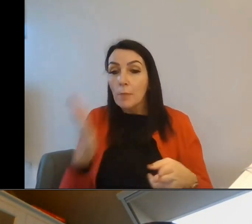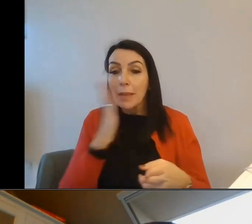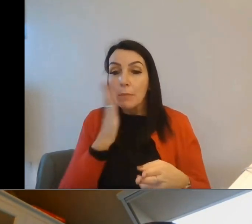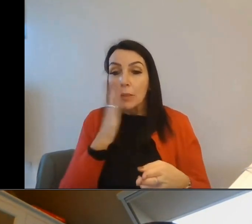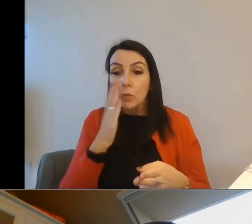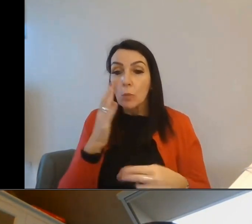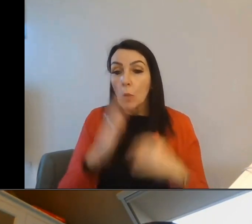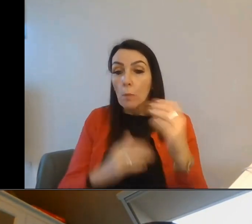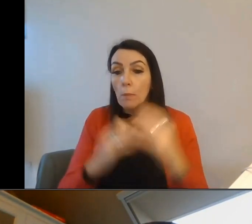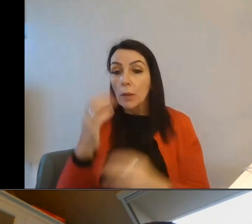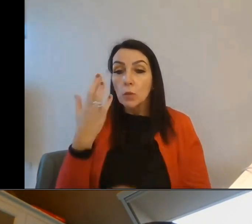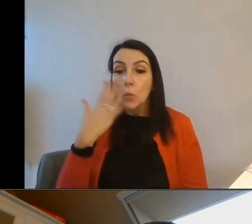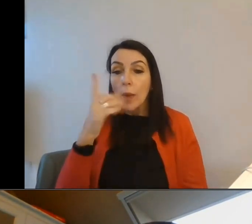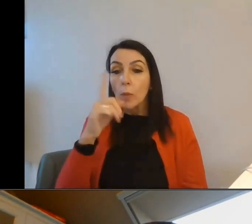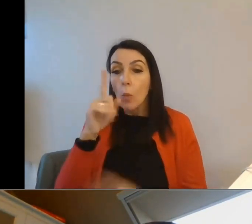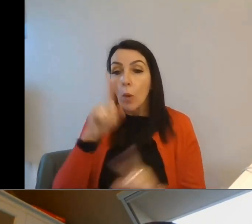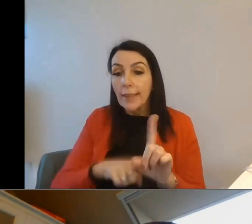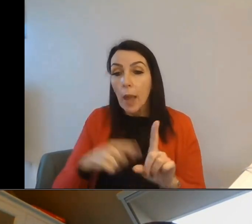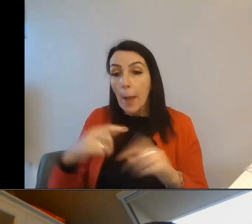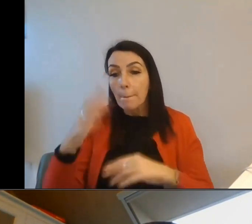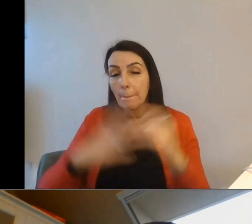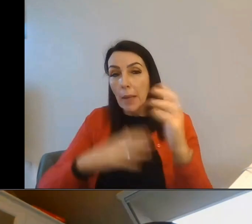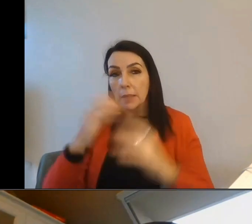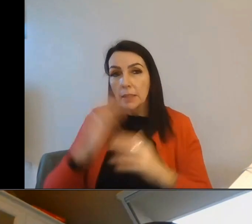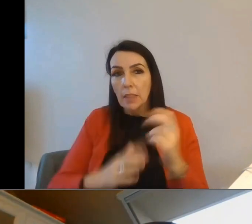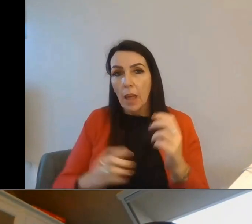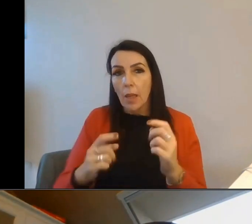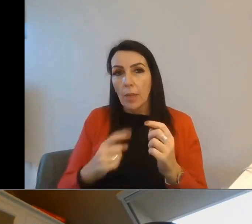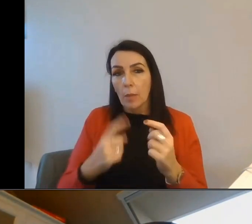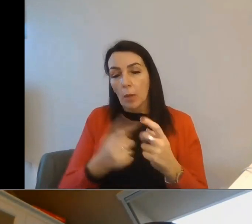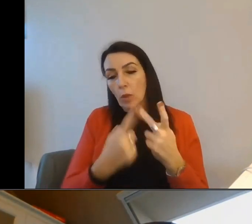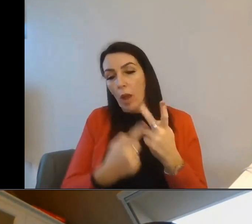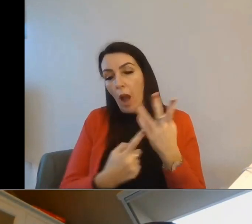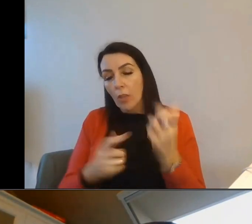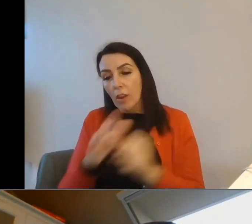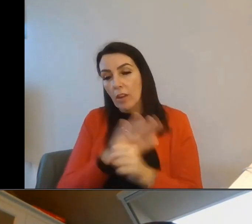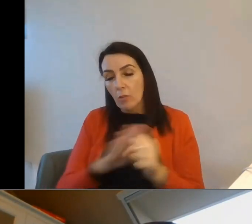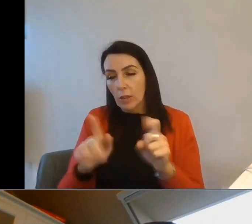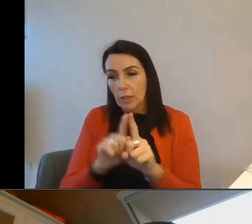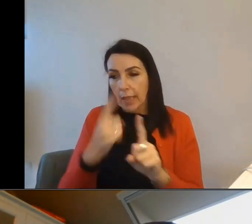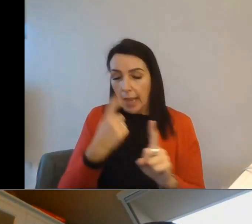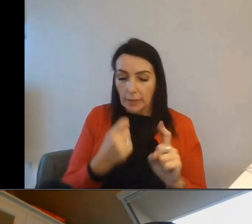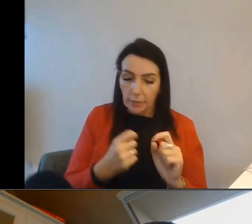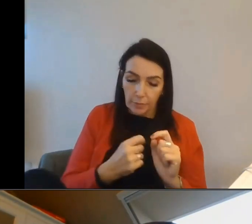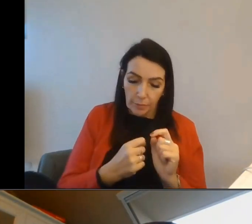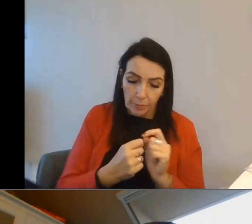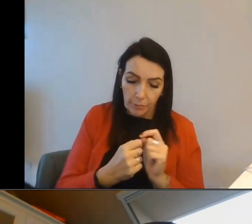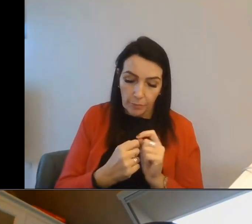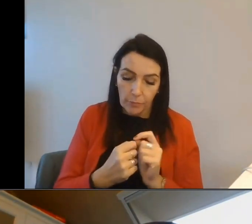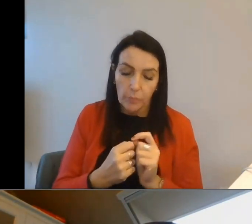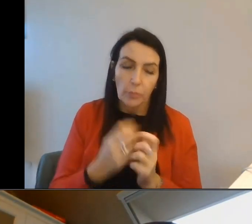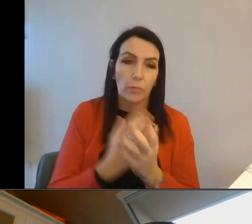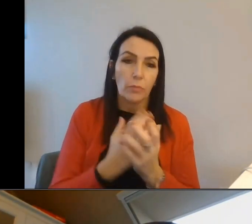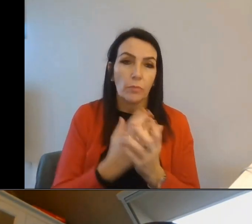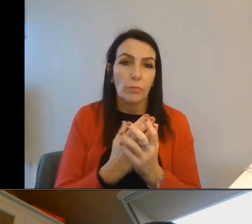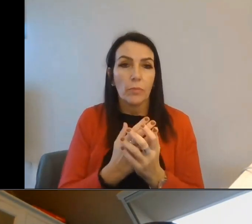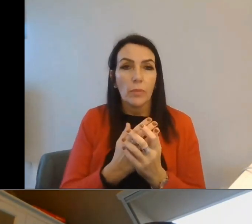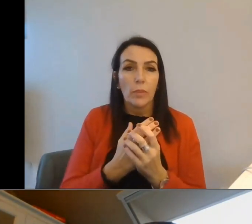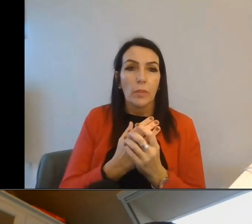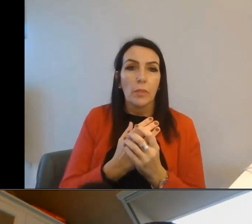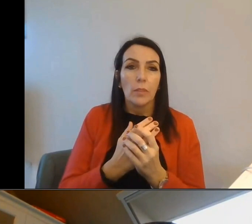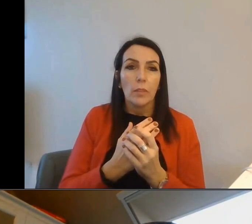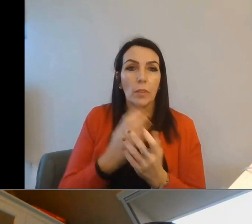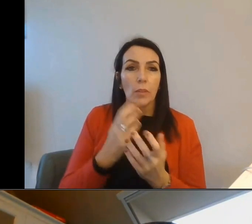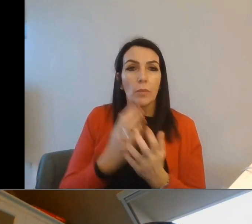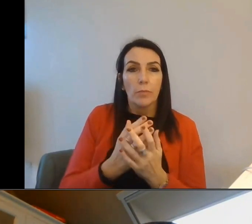it built? And from these, we can assume all the other areas of the property with a fairly low level of confidence.